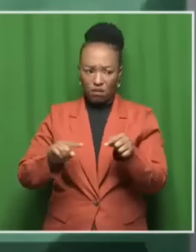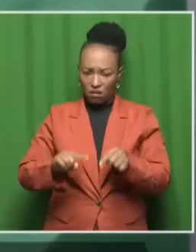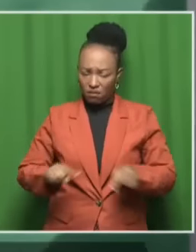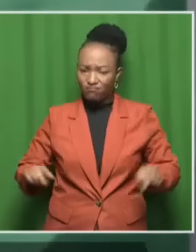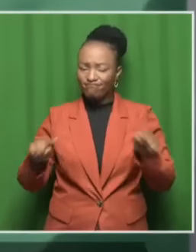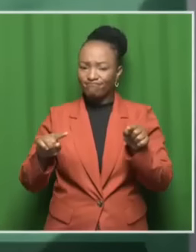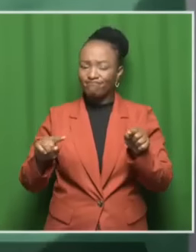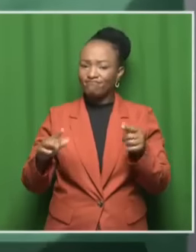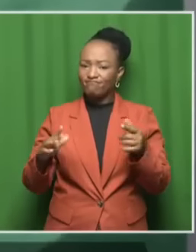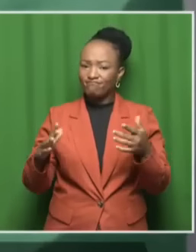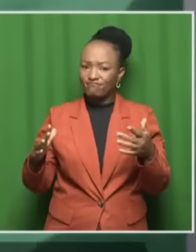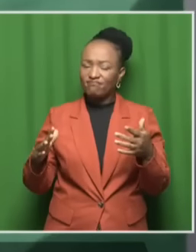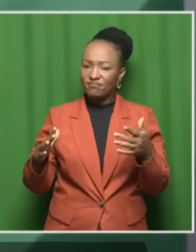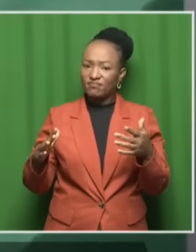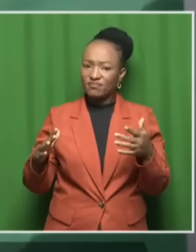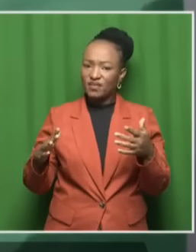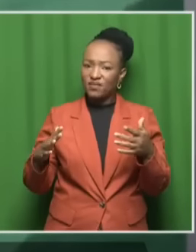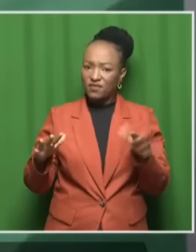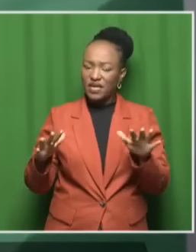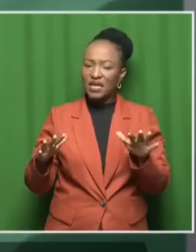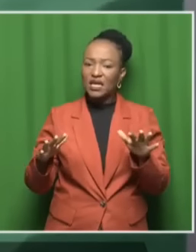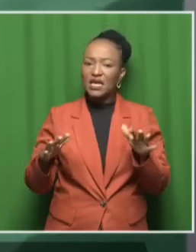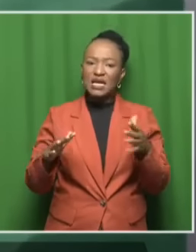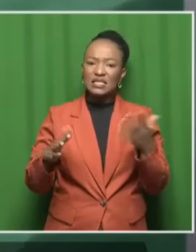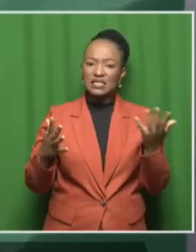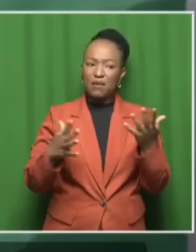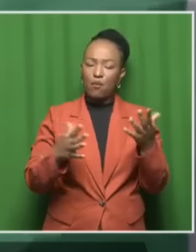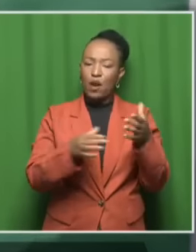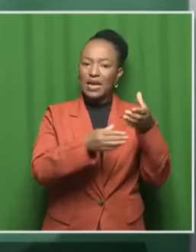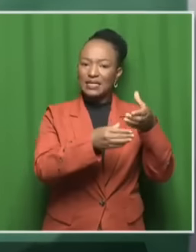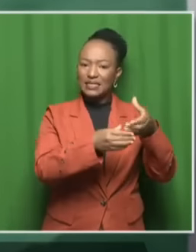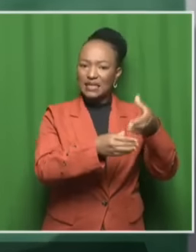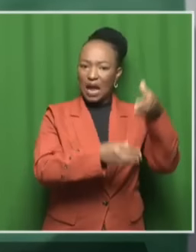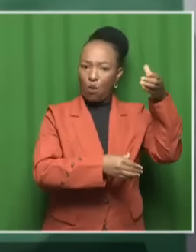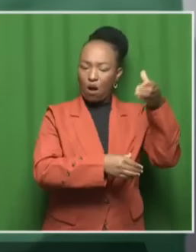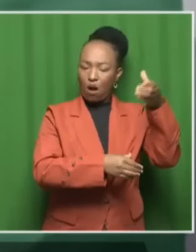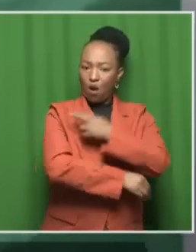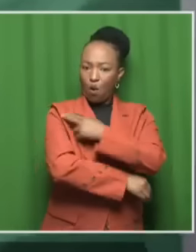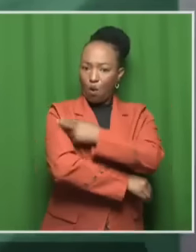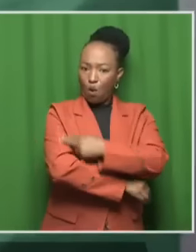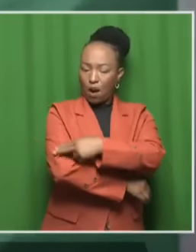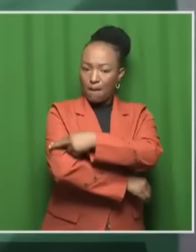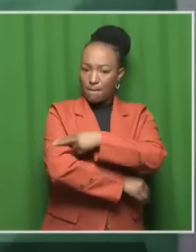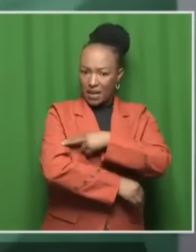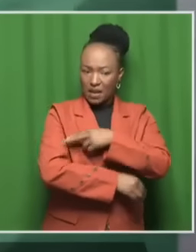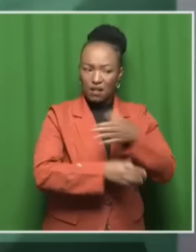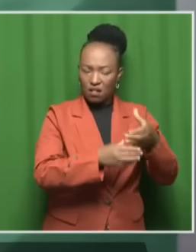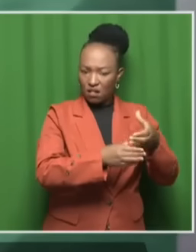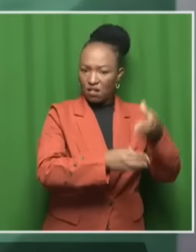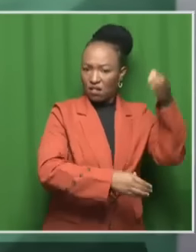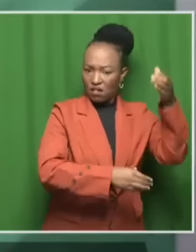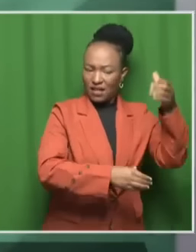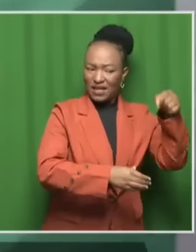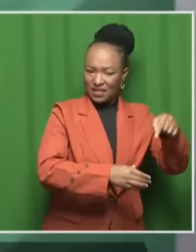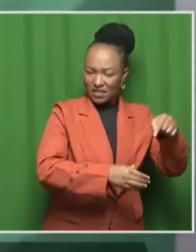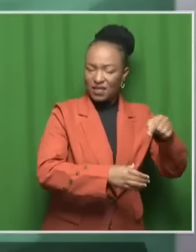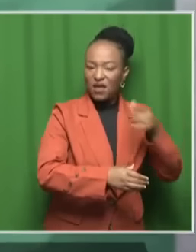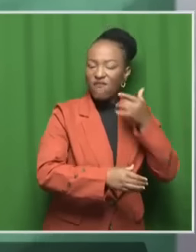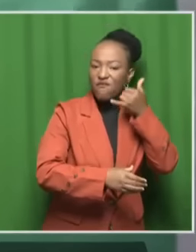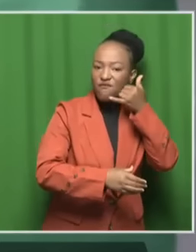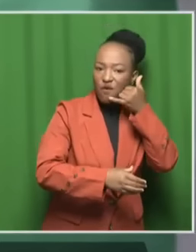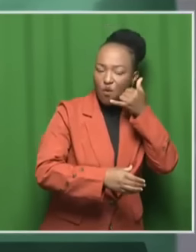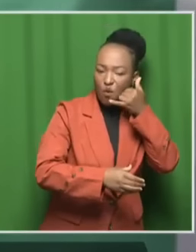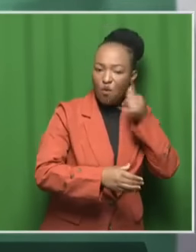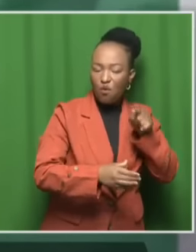house had pinged at the tower at the hospital where Senso Miwa had been taken to. And this phone that was